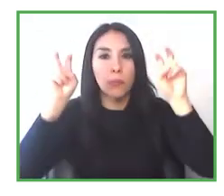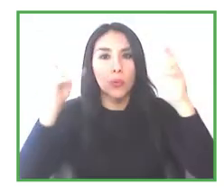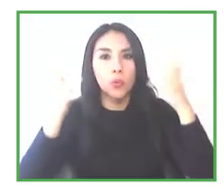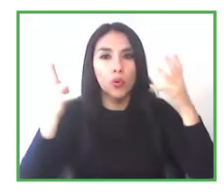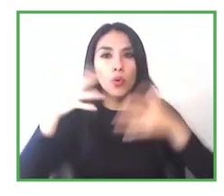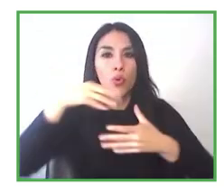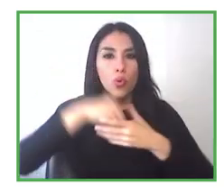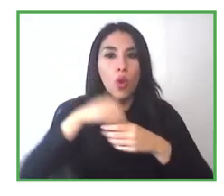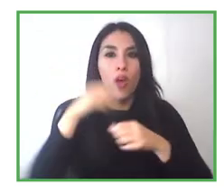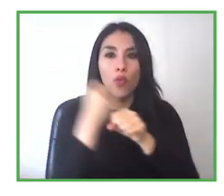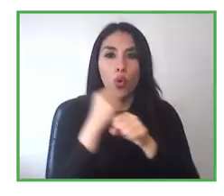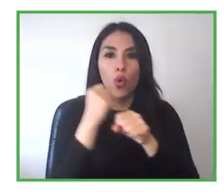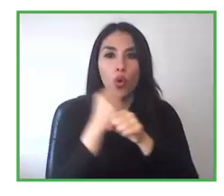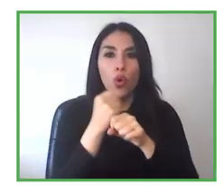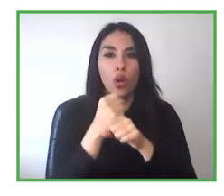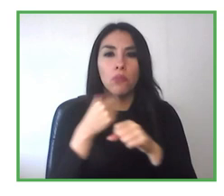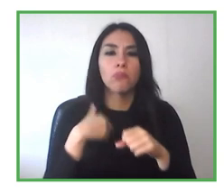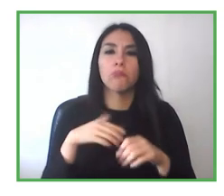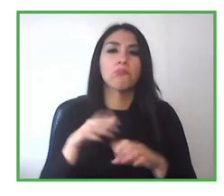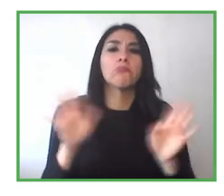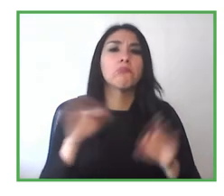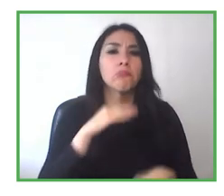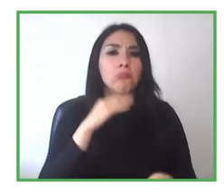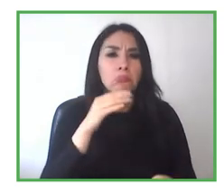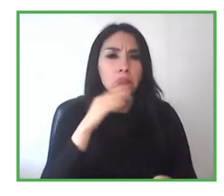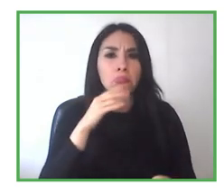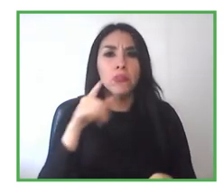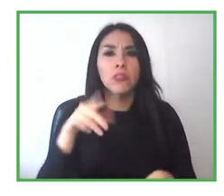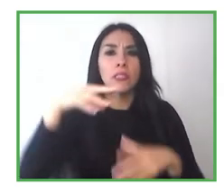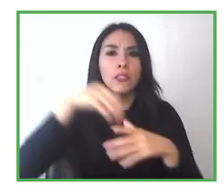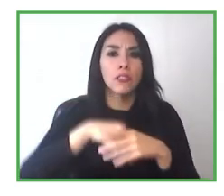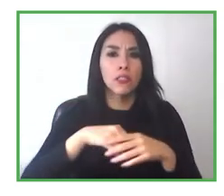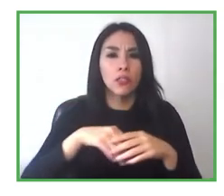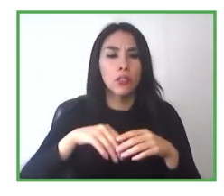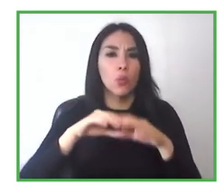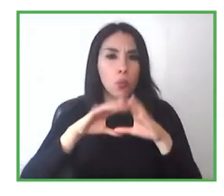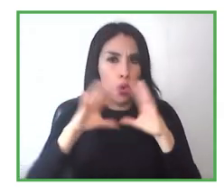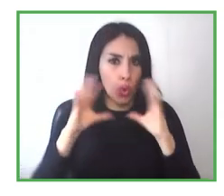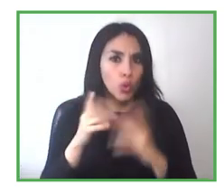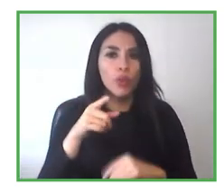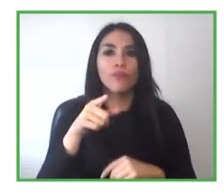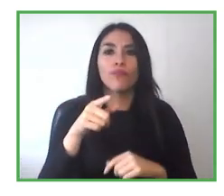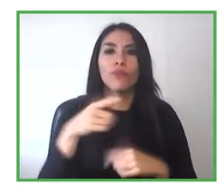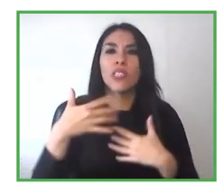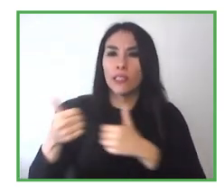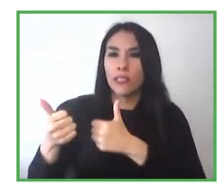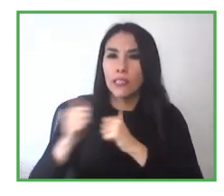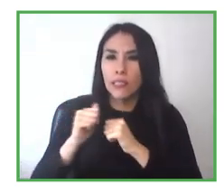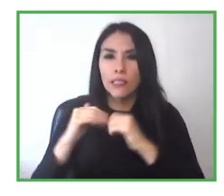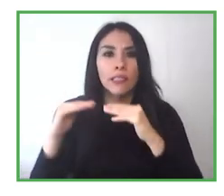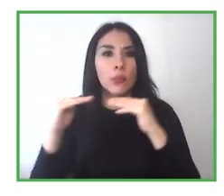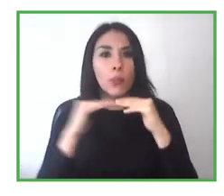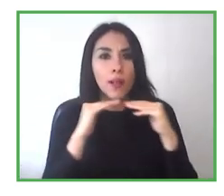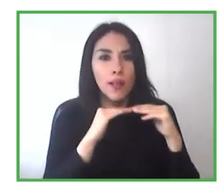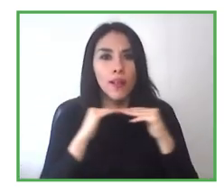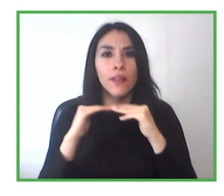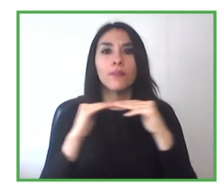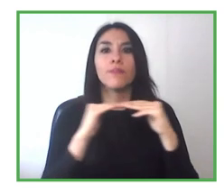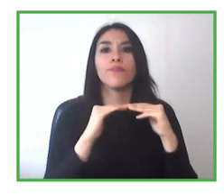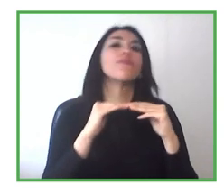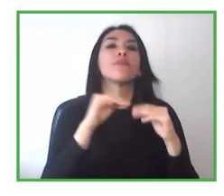matter in what part of the world we are. I think it's a challenge of social equity or equality, of being more